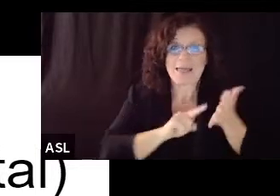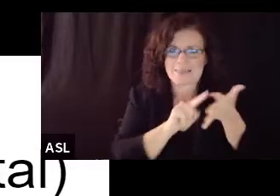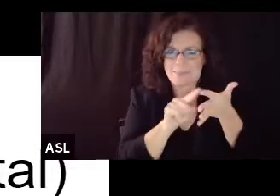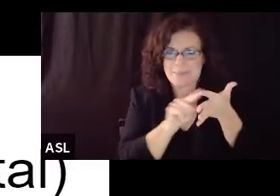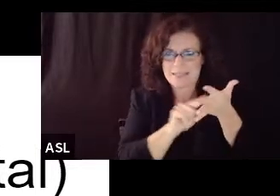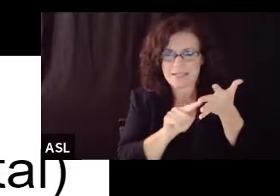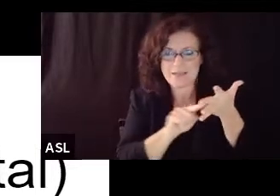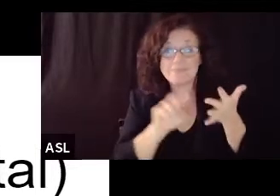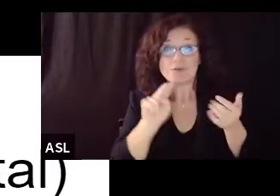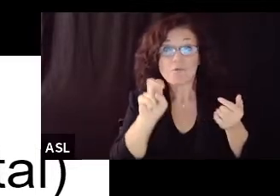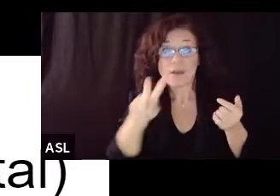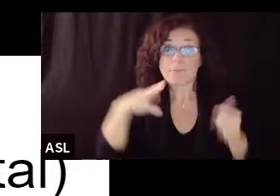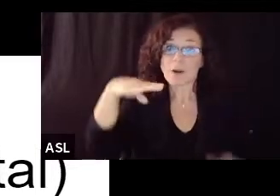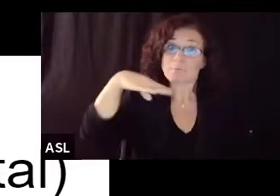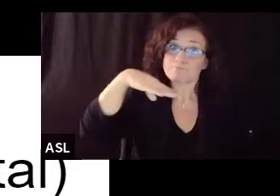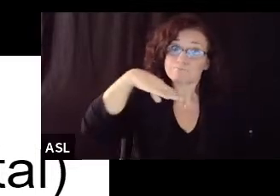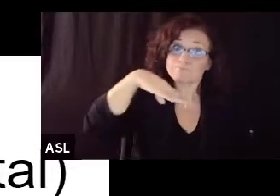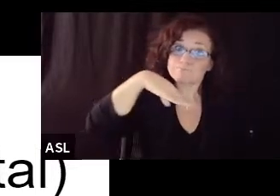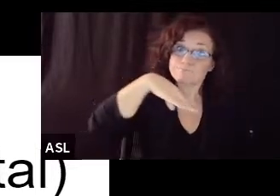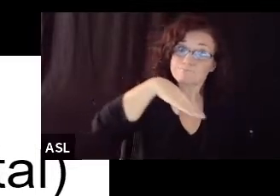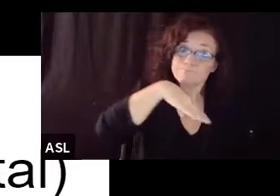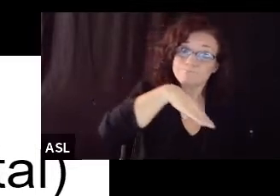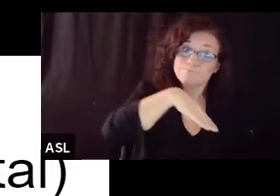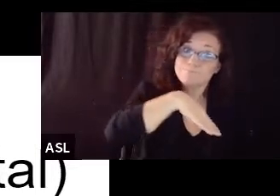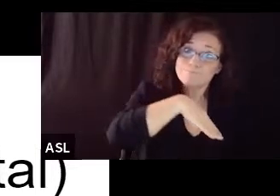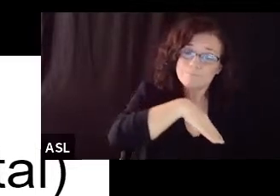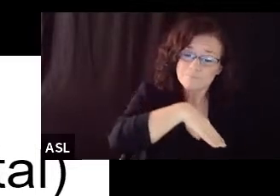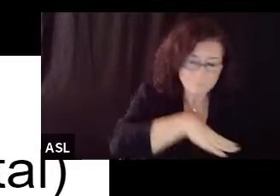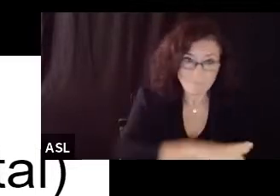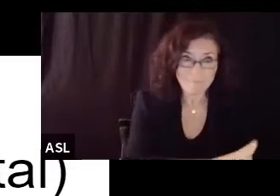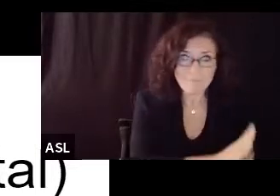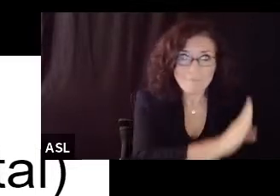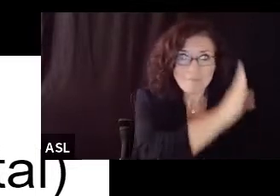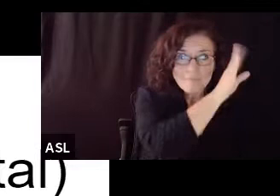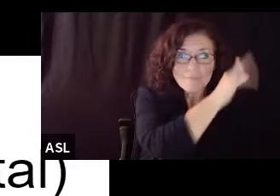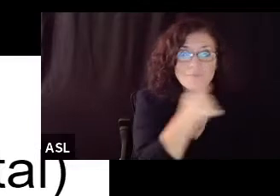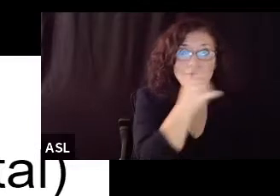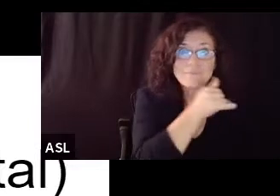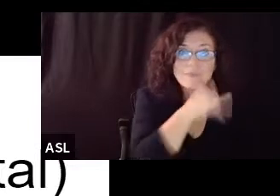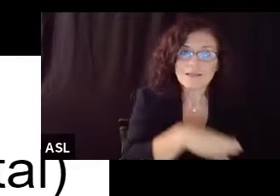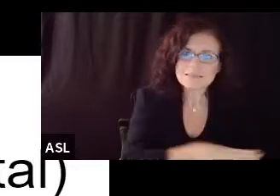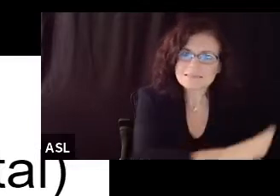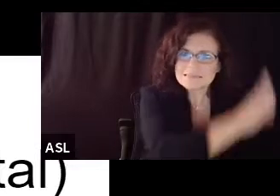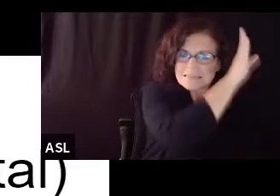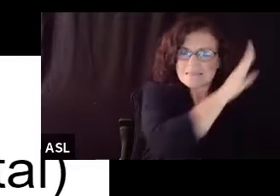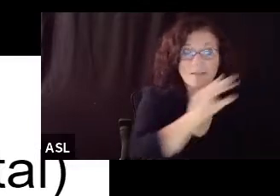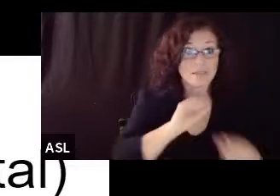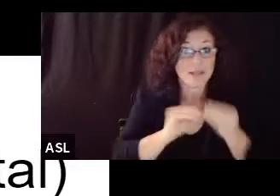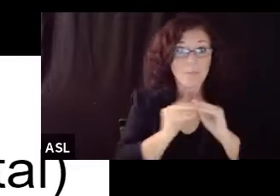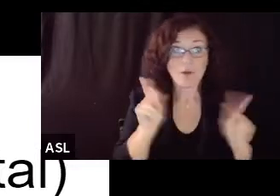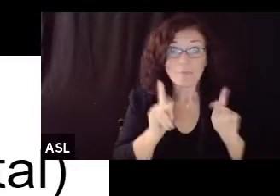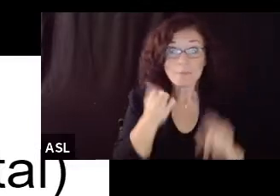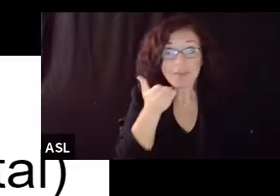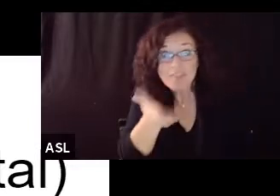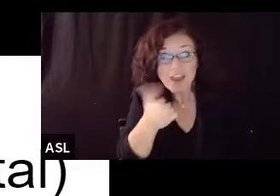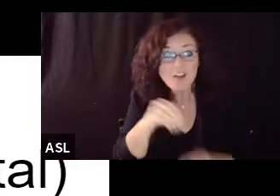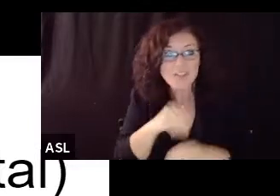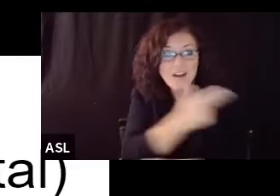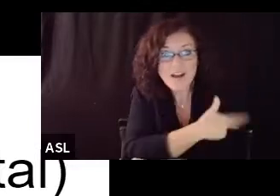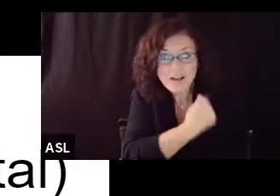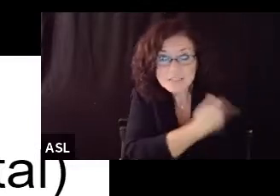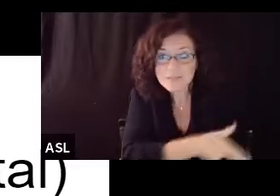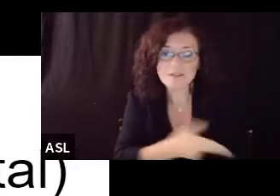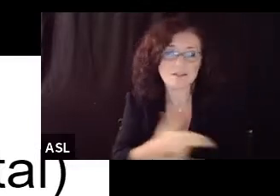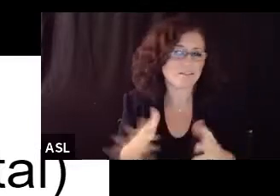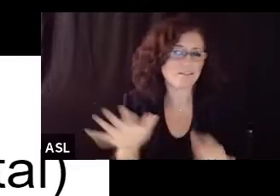this uh again very very sharp increase in the hospital is hospitalized patients with COVID-19 across